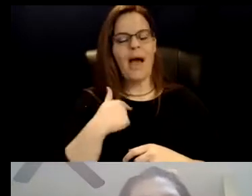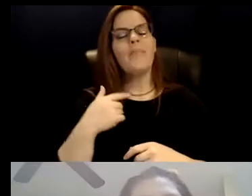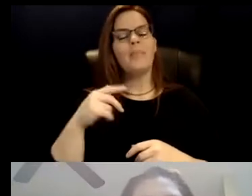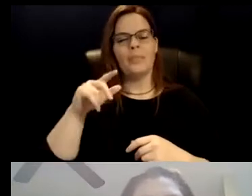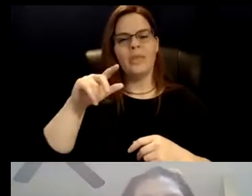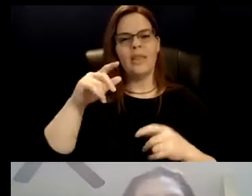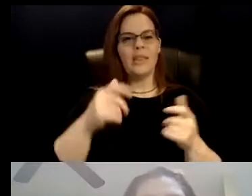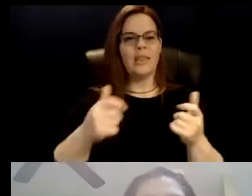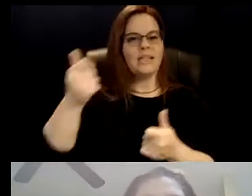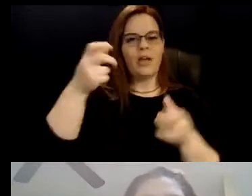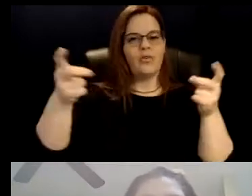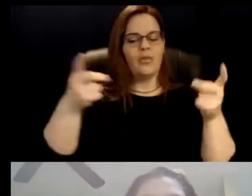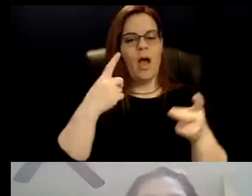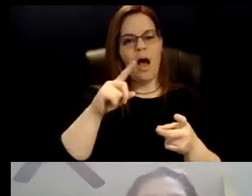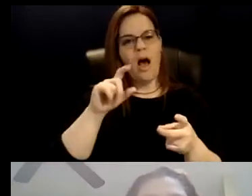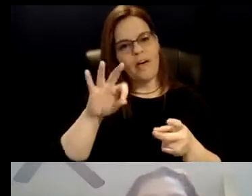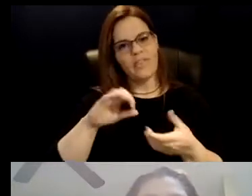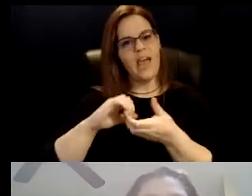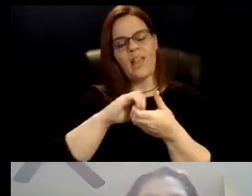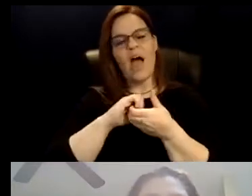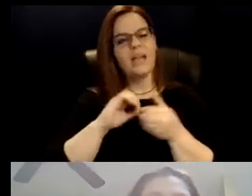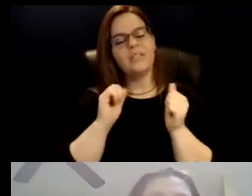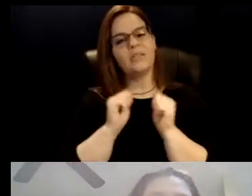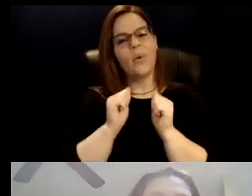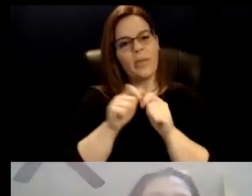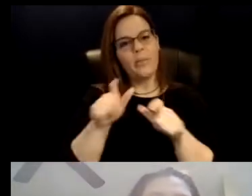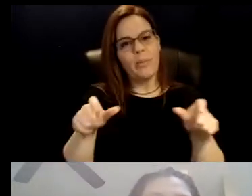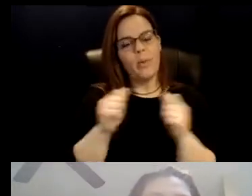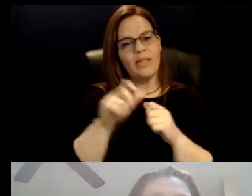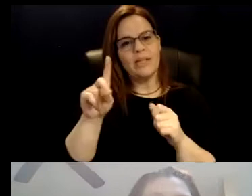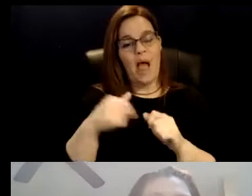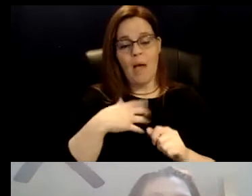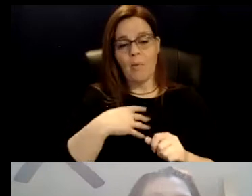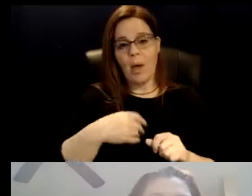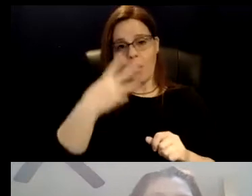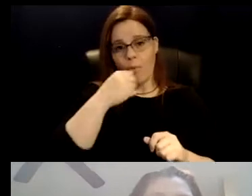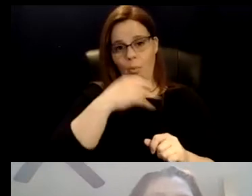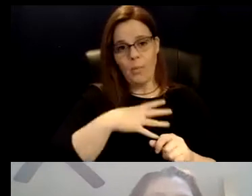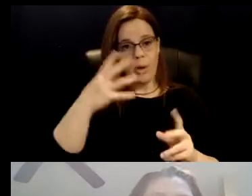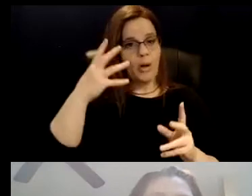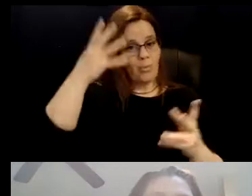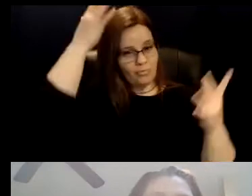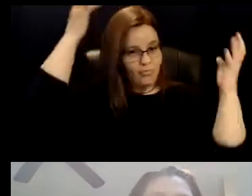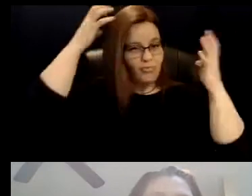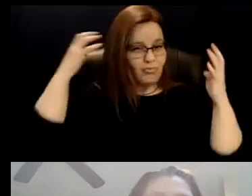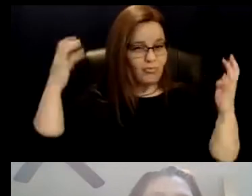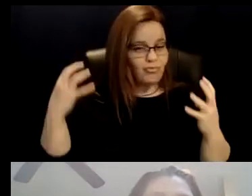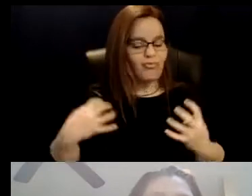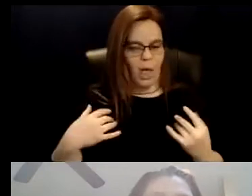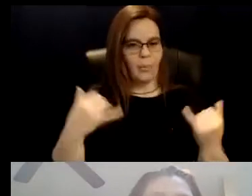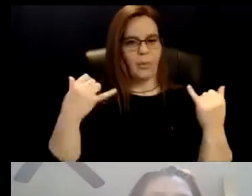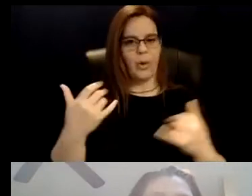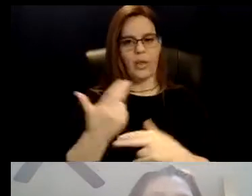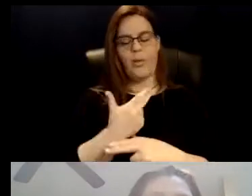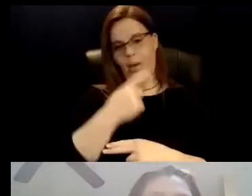People with Disabilities. I am a white woman, and I have long curly hair. I am currently wearing